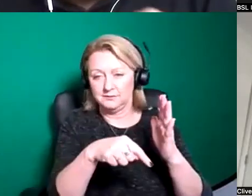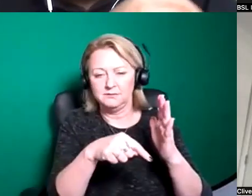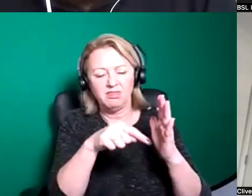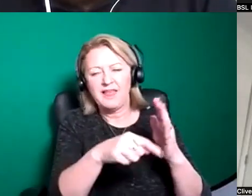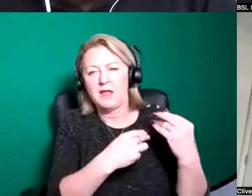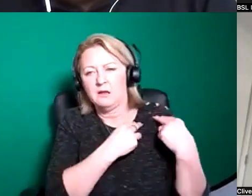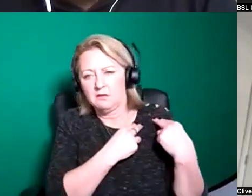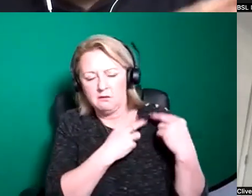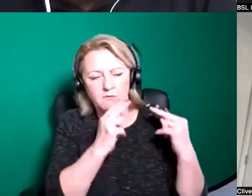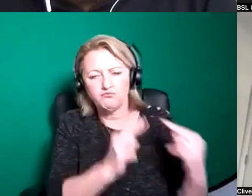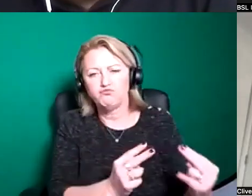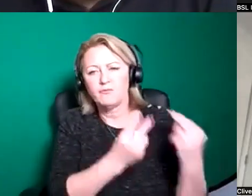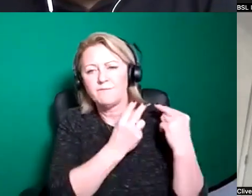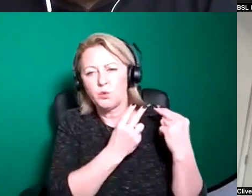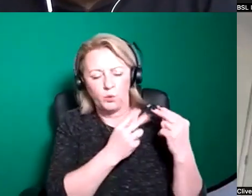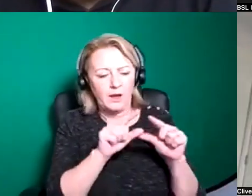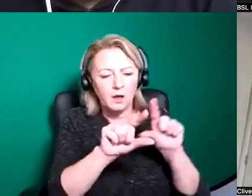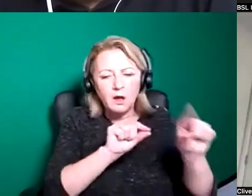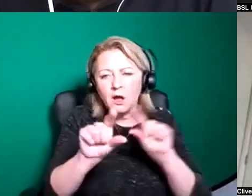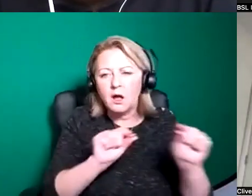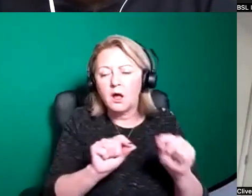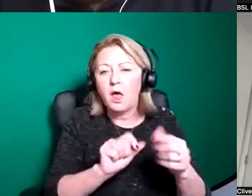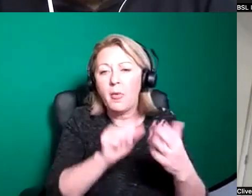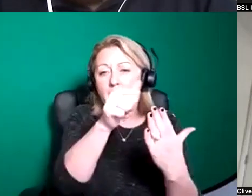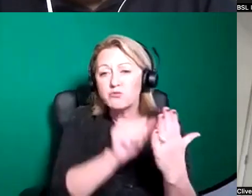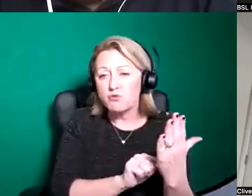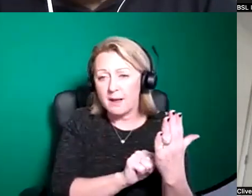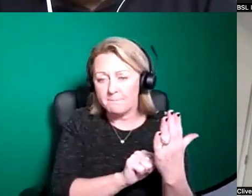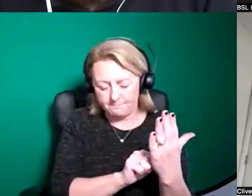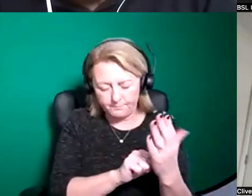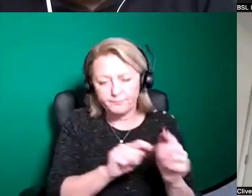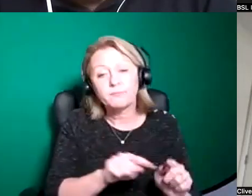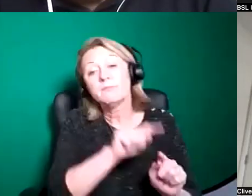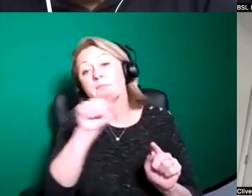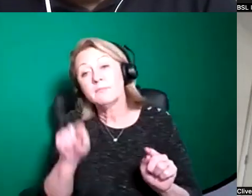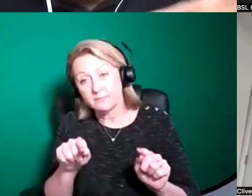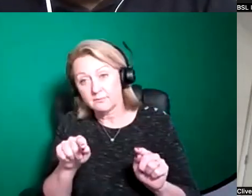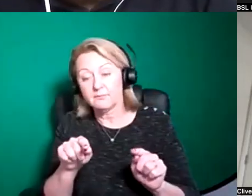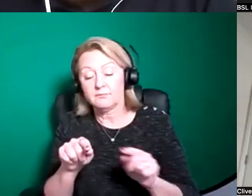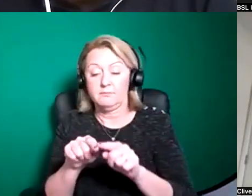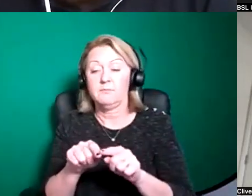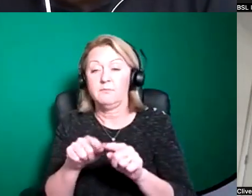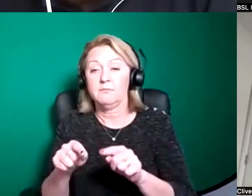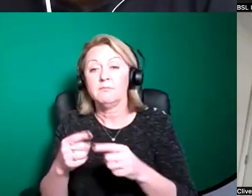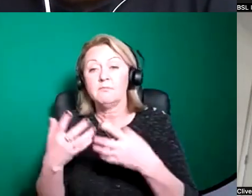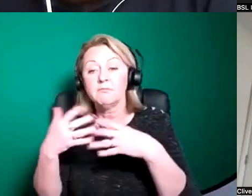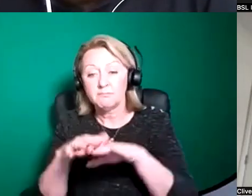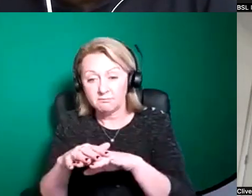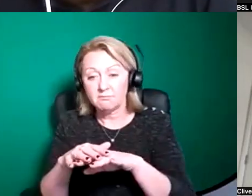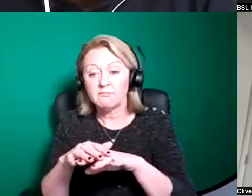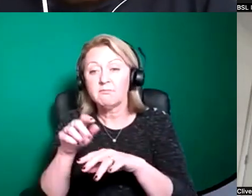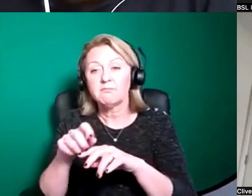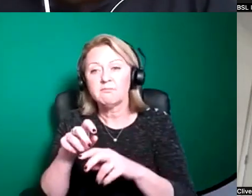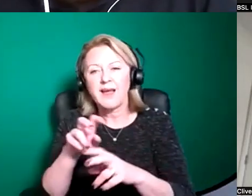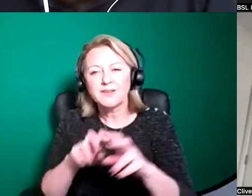for reviewing and selecting the program then we also have our touring network partnership and